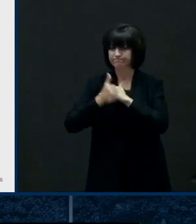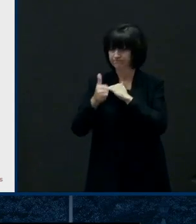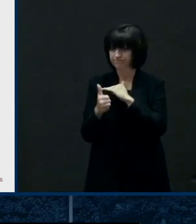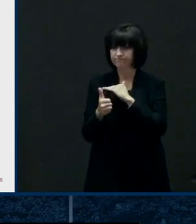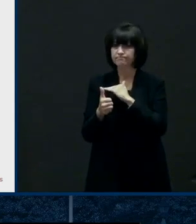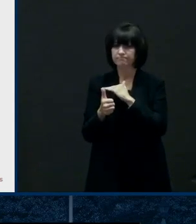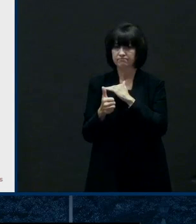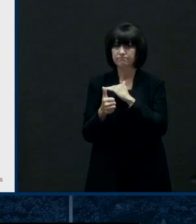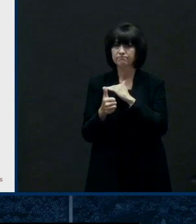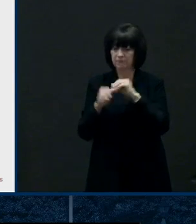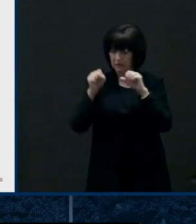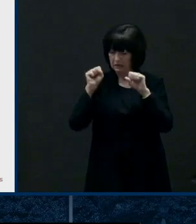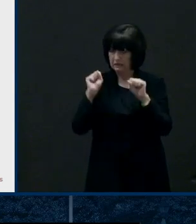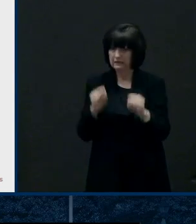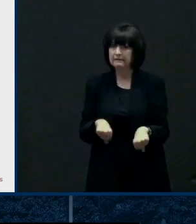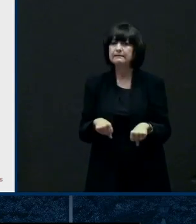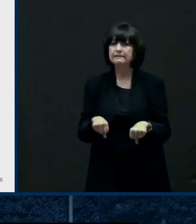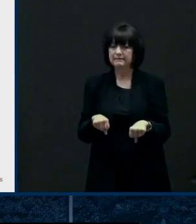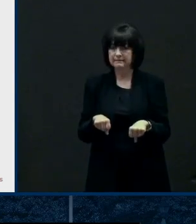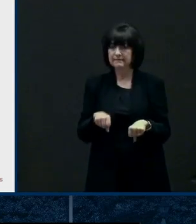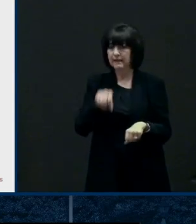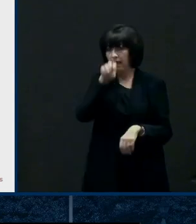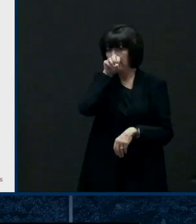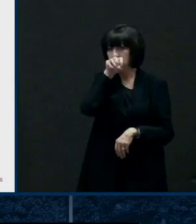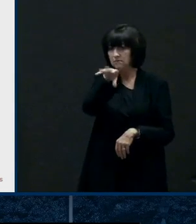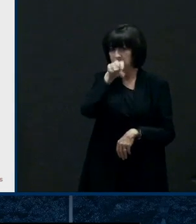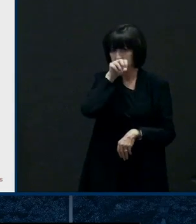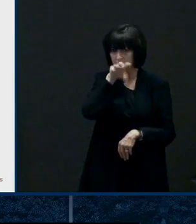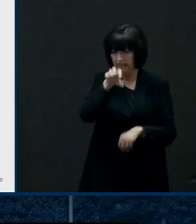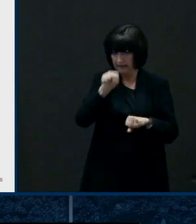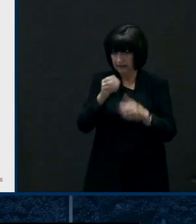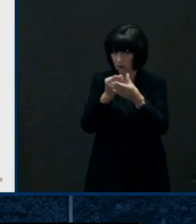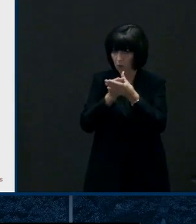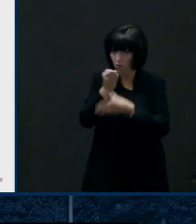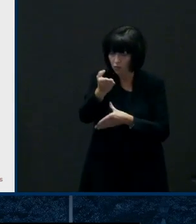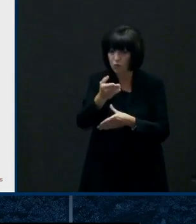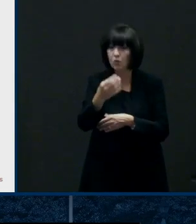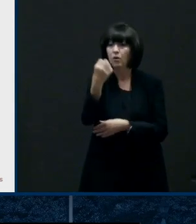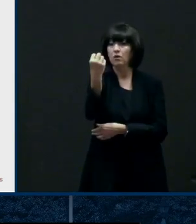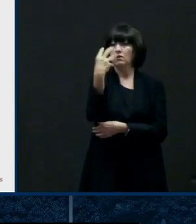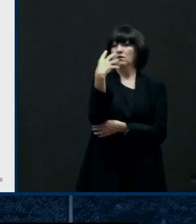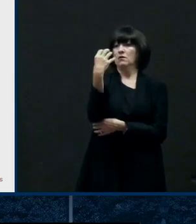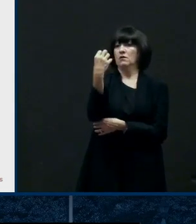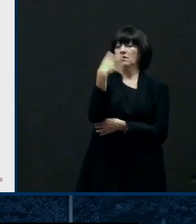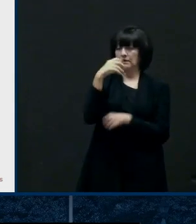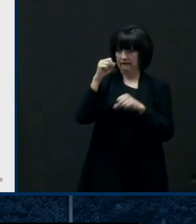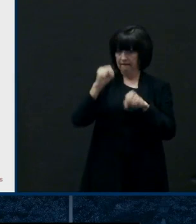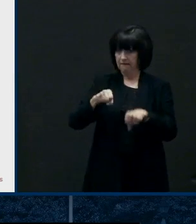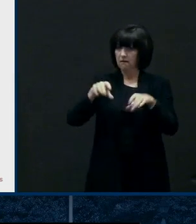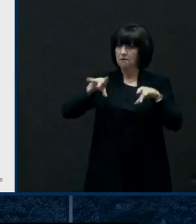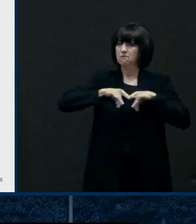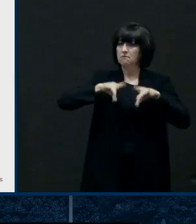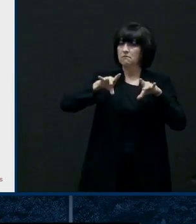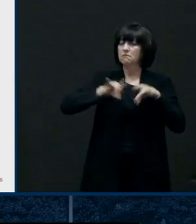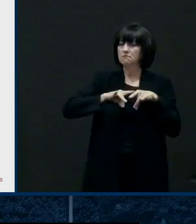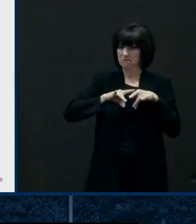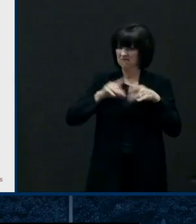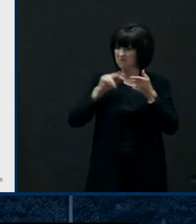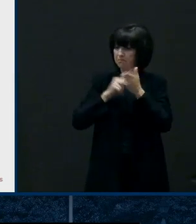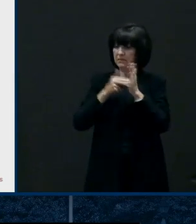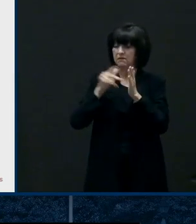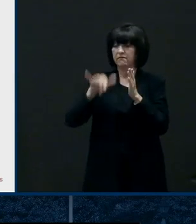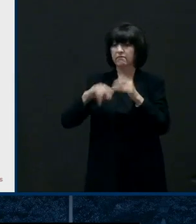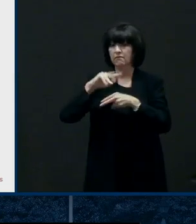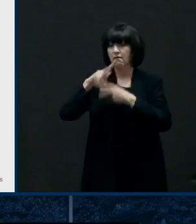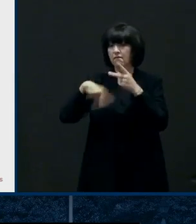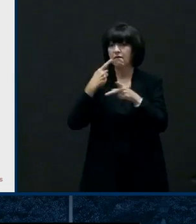droplets aerosol can go through the valve and so it is not protective or preventive in spread of the